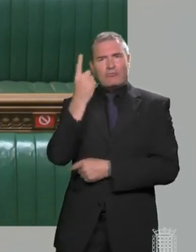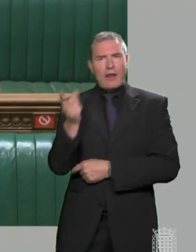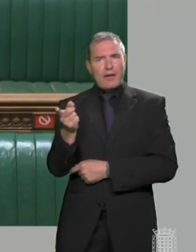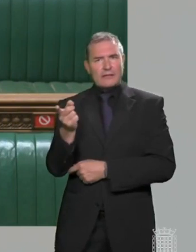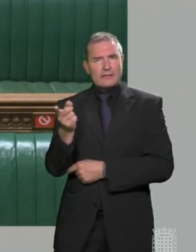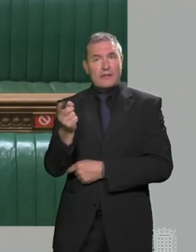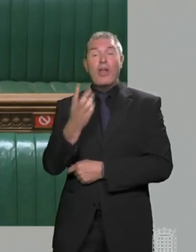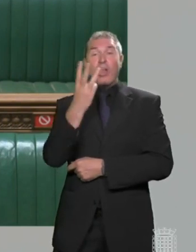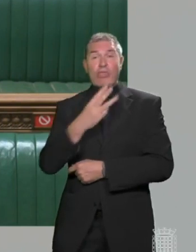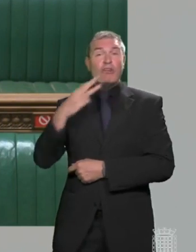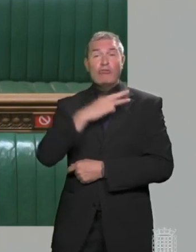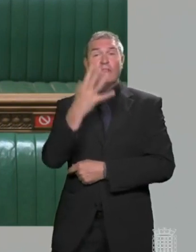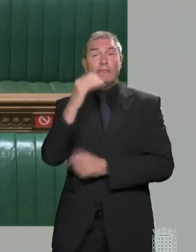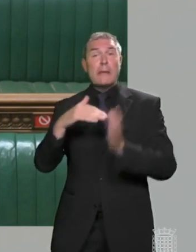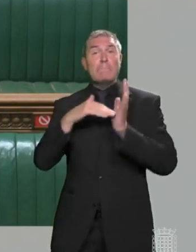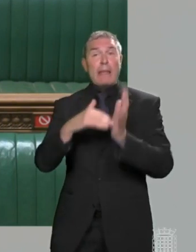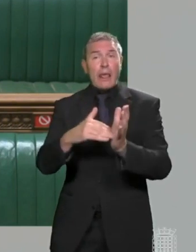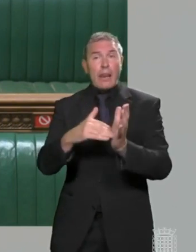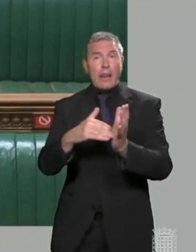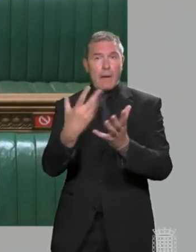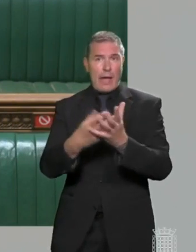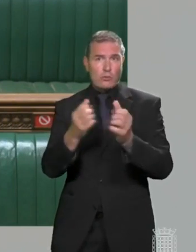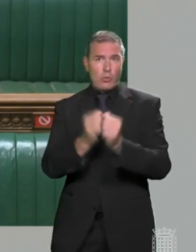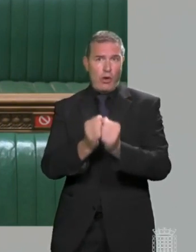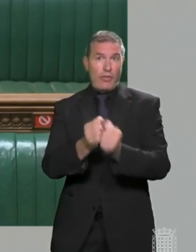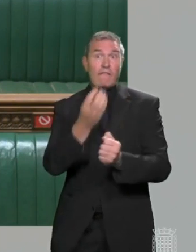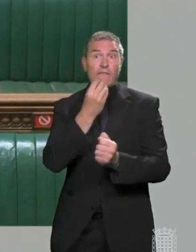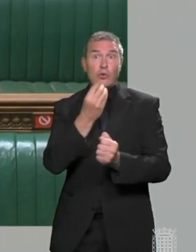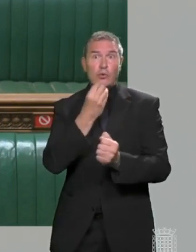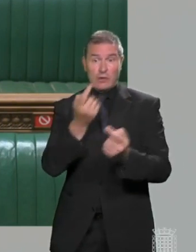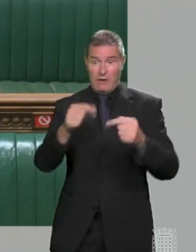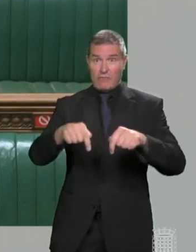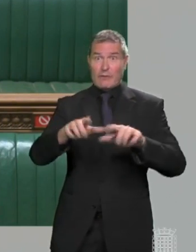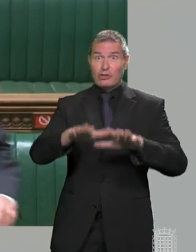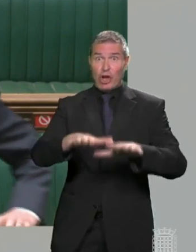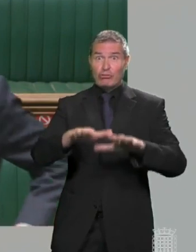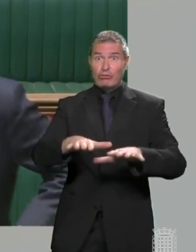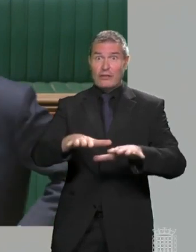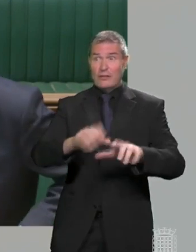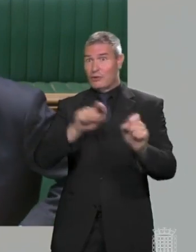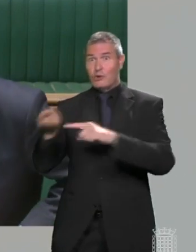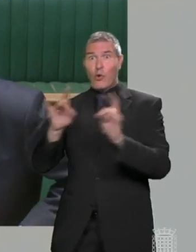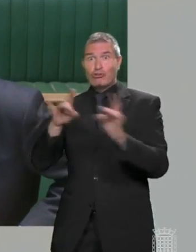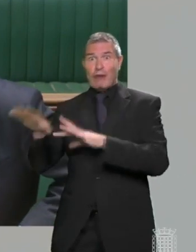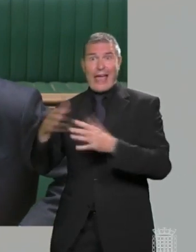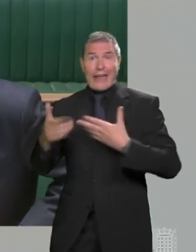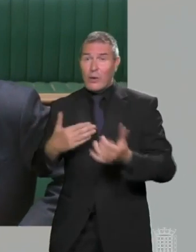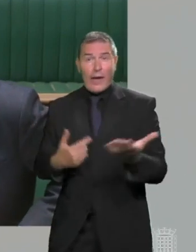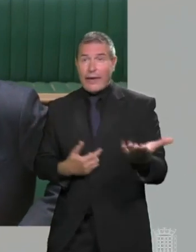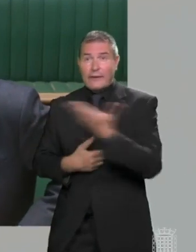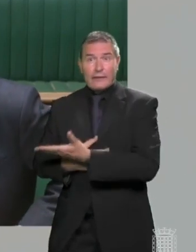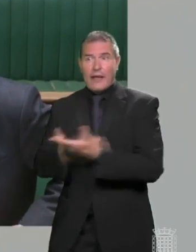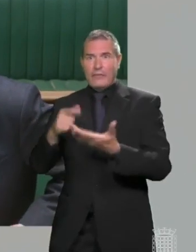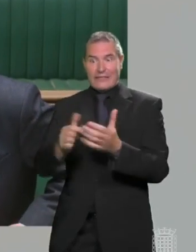are £350 million worth of UK food going from this country to Australia. This is an opportunity to